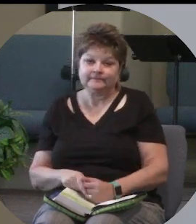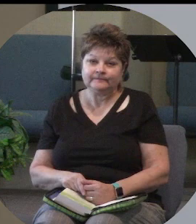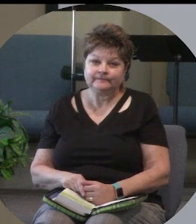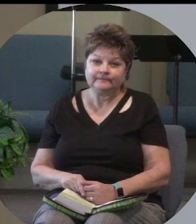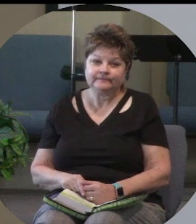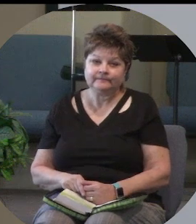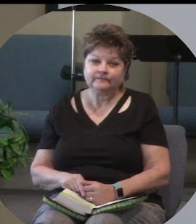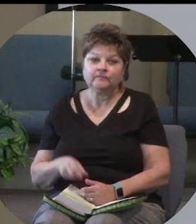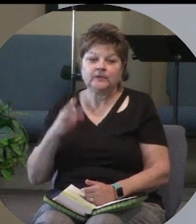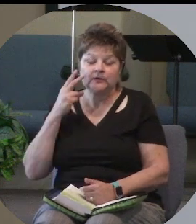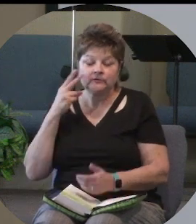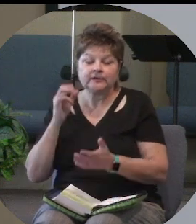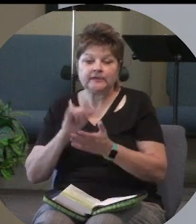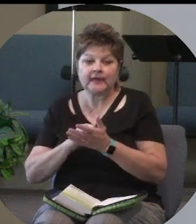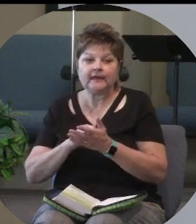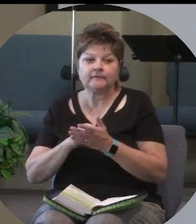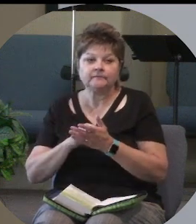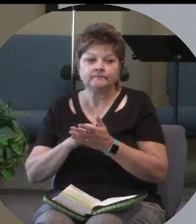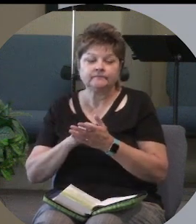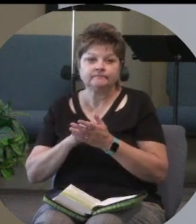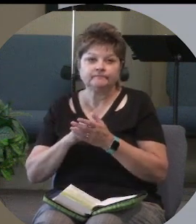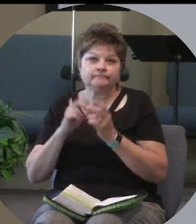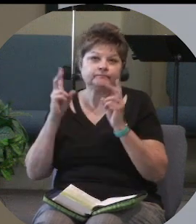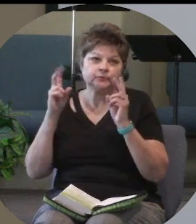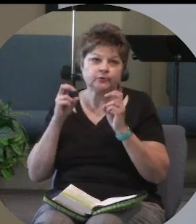You see that term a lot in the psalm.